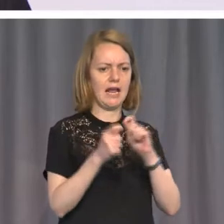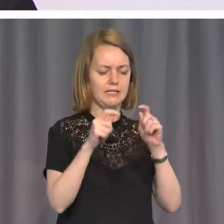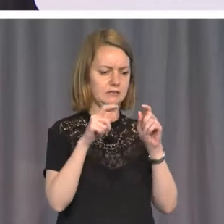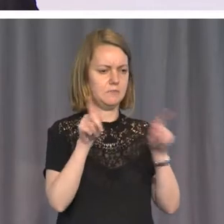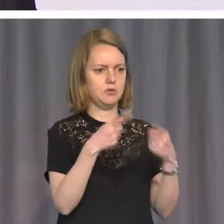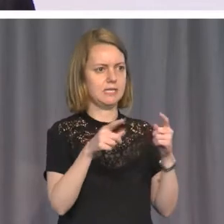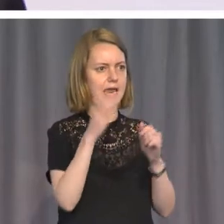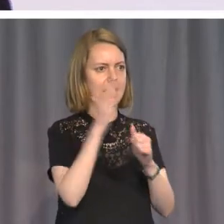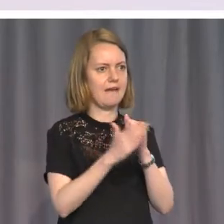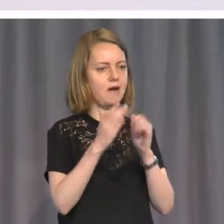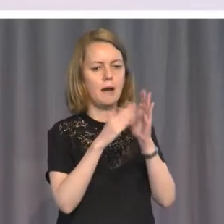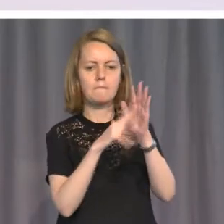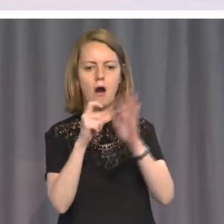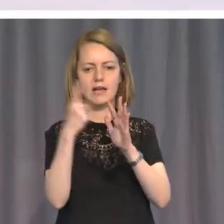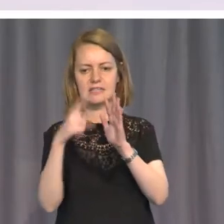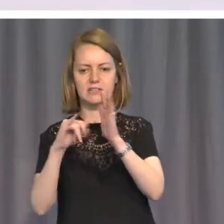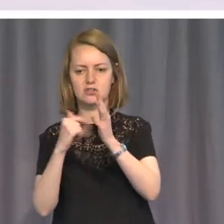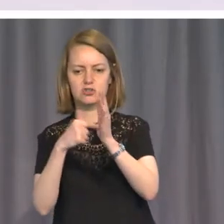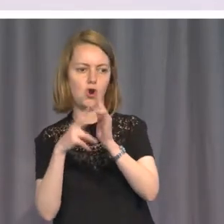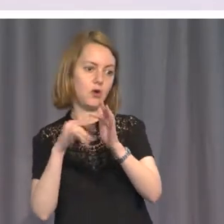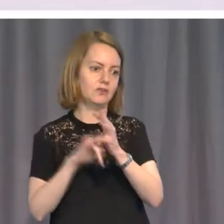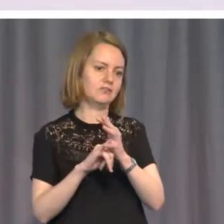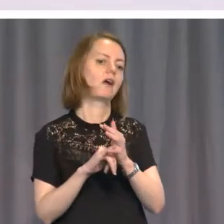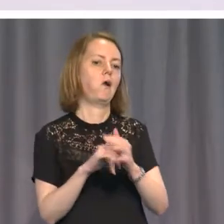Never Mind the Stones, Here's the Sex Pistols.